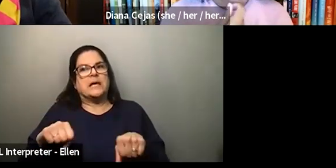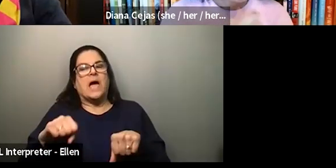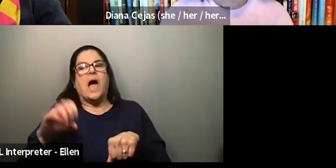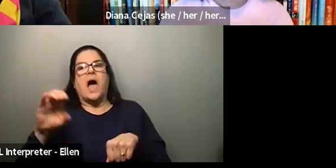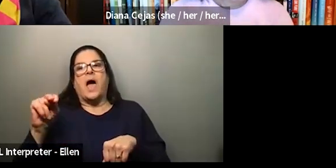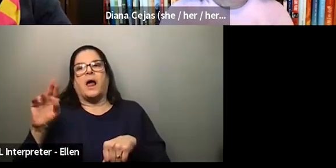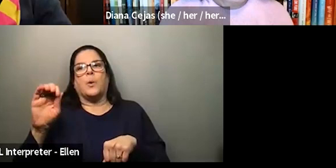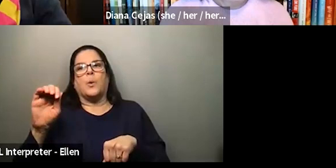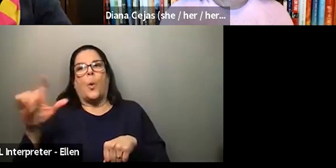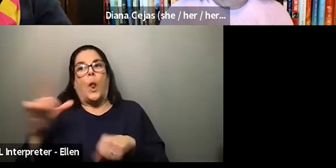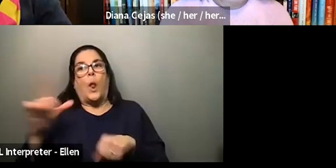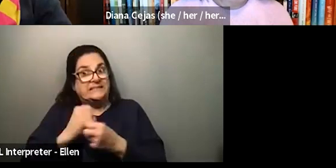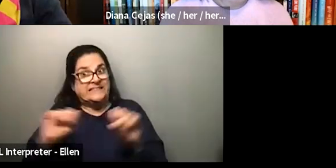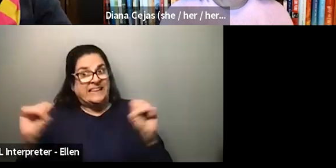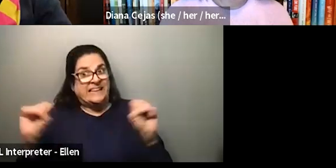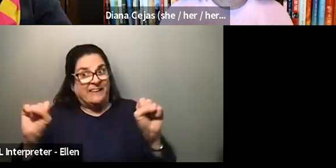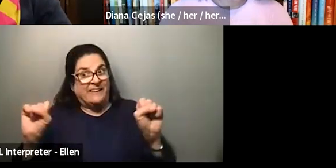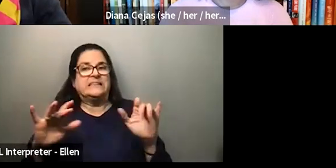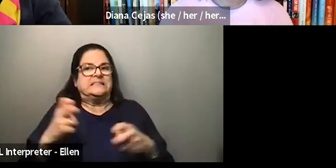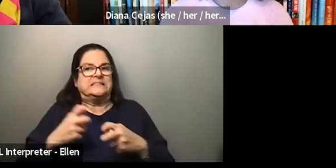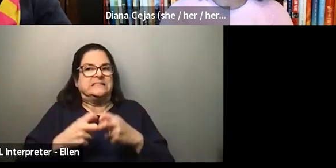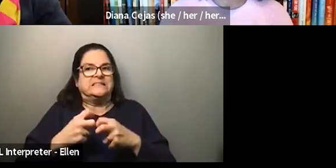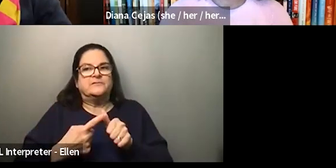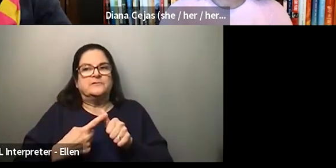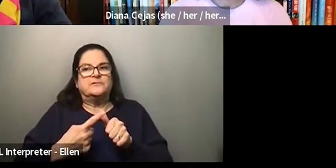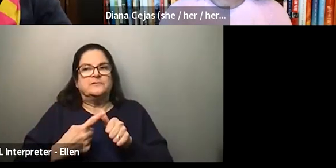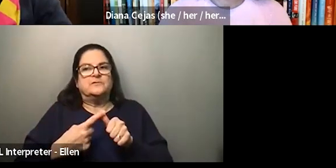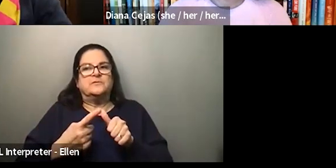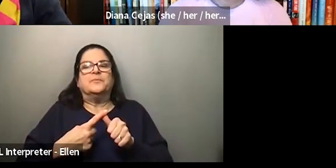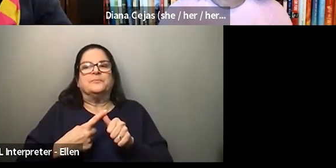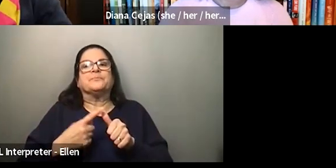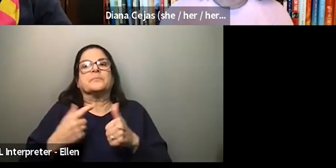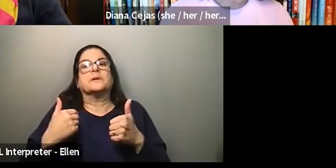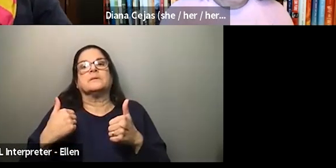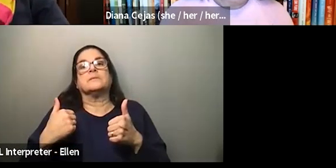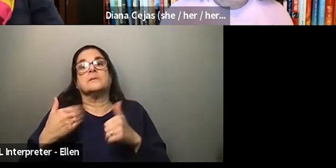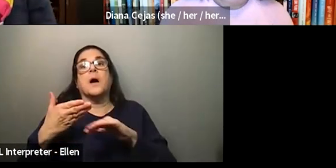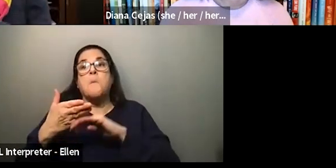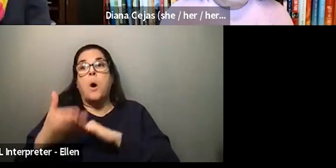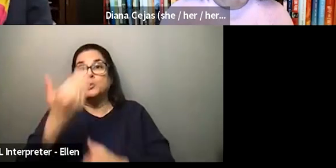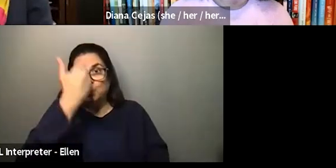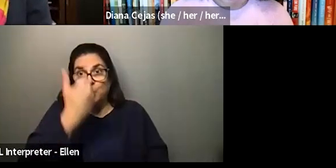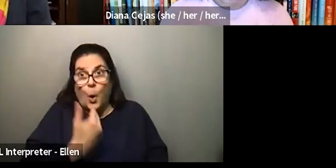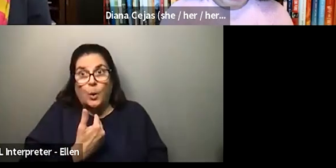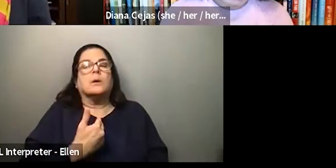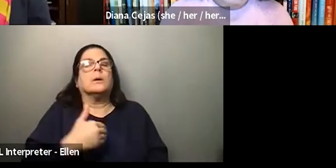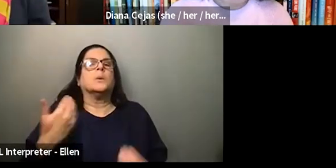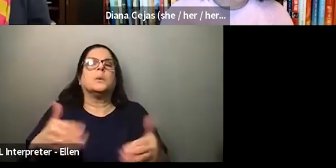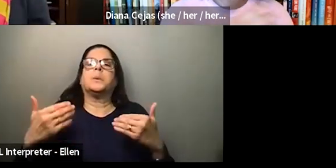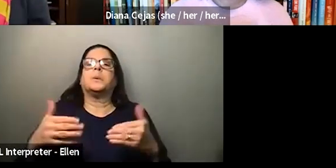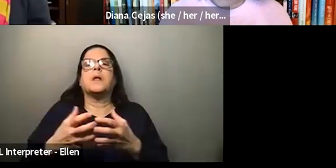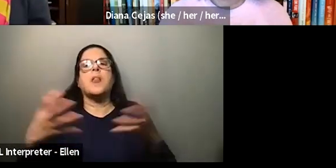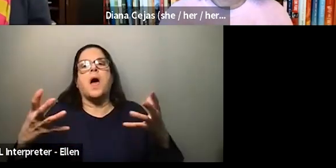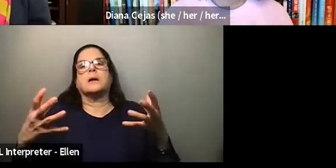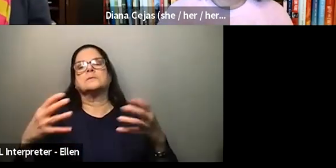So I had a lot of fatigue post stroke. I got a lot of severe migraines